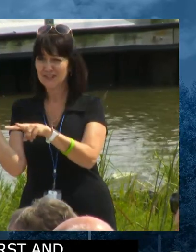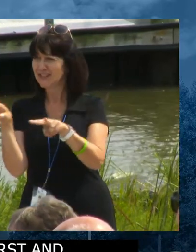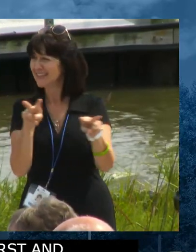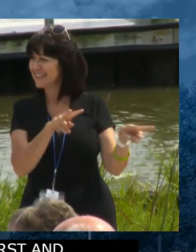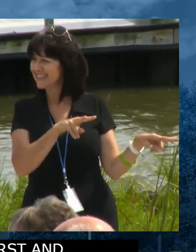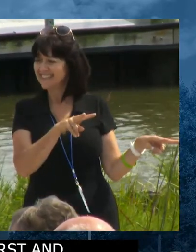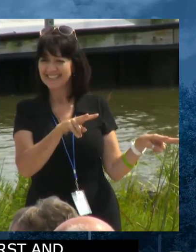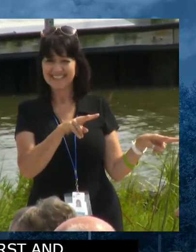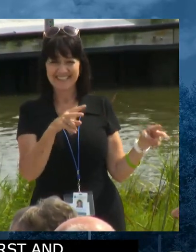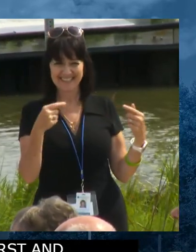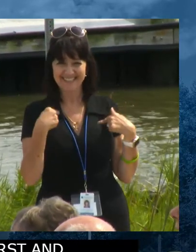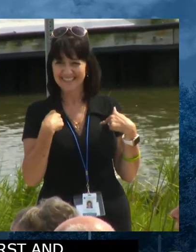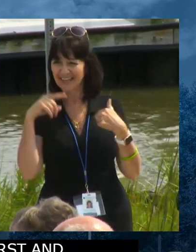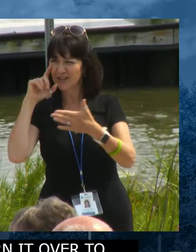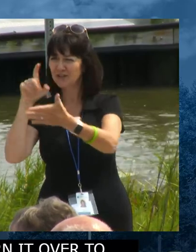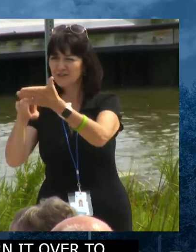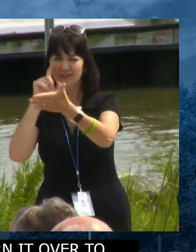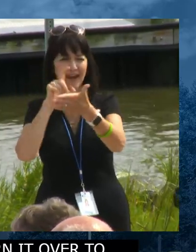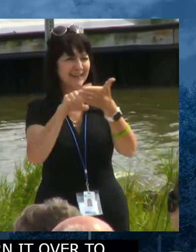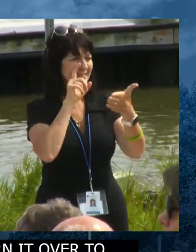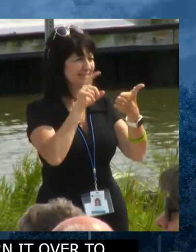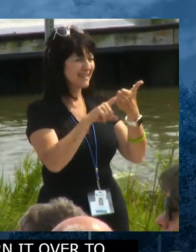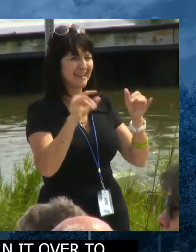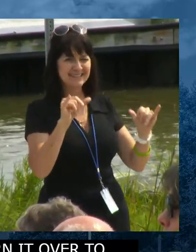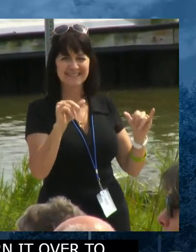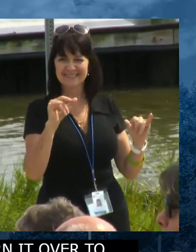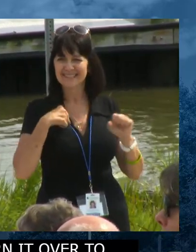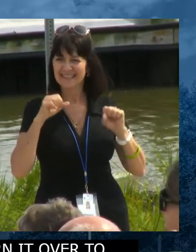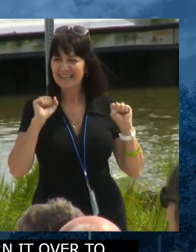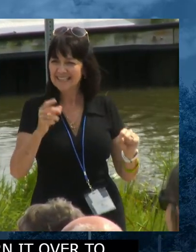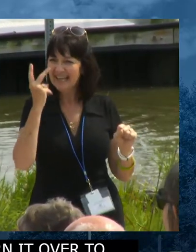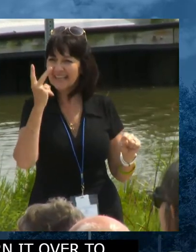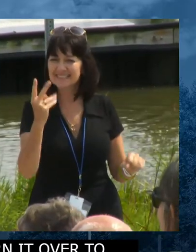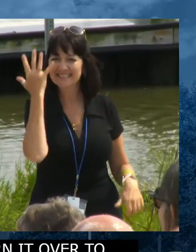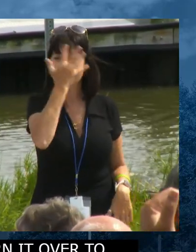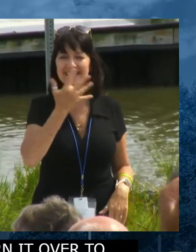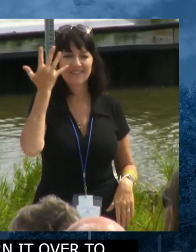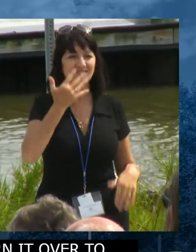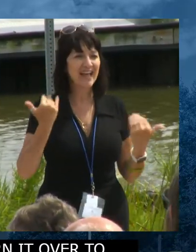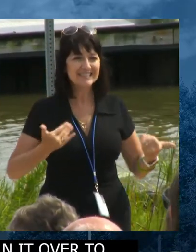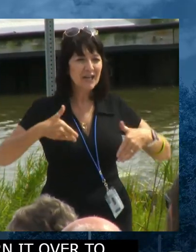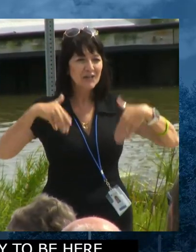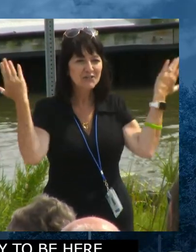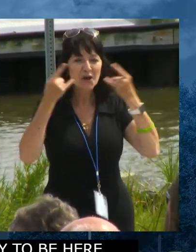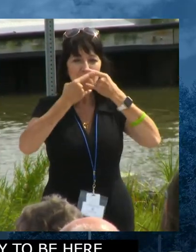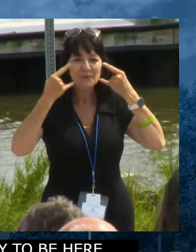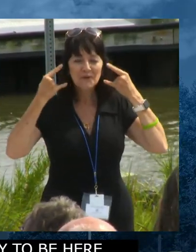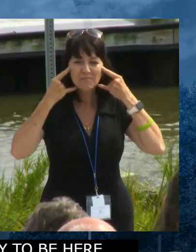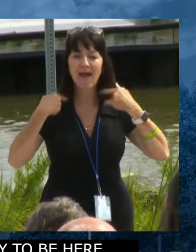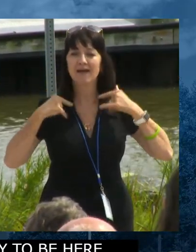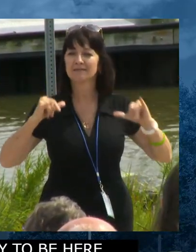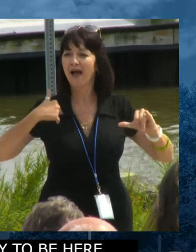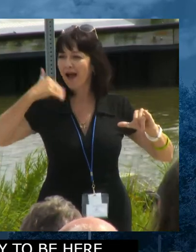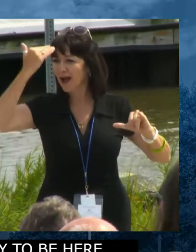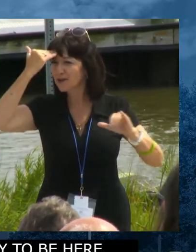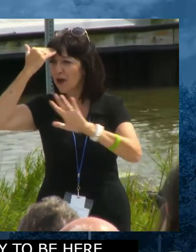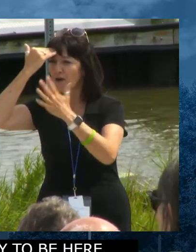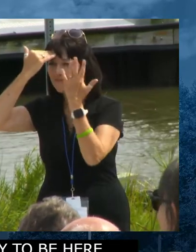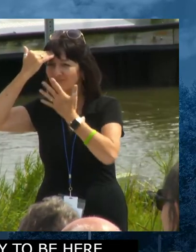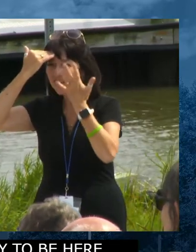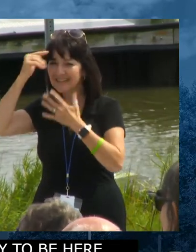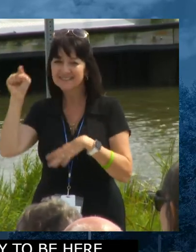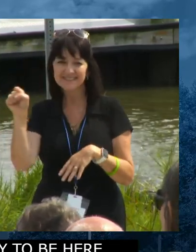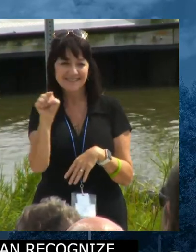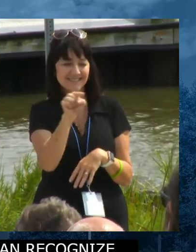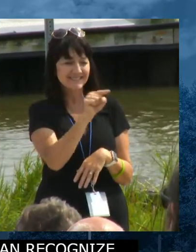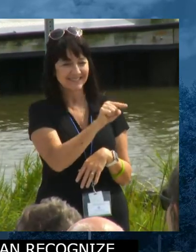And I can recognize you because I can see your mouse and your noses. You don't have masks on. And to